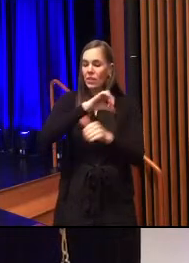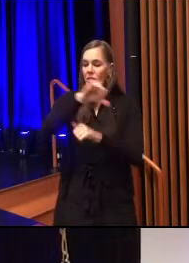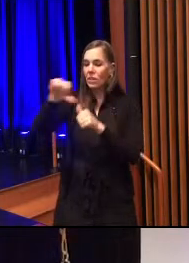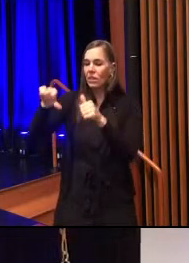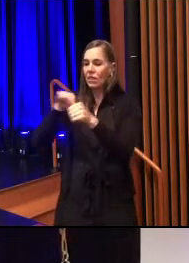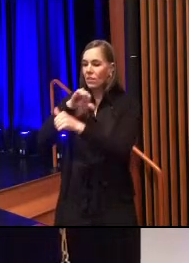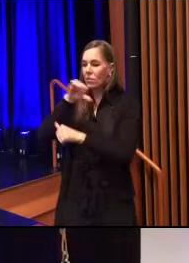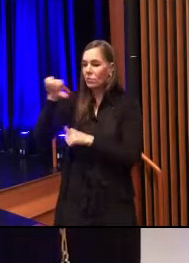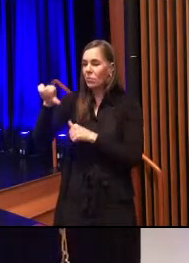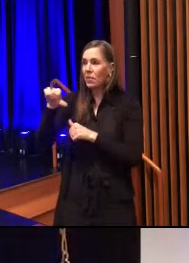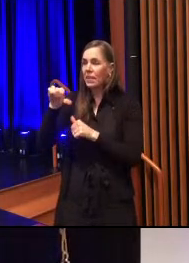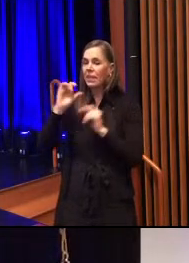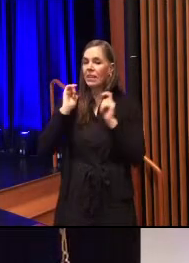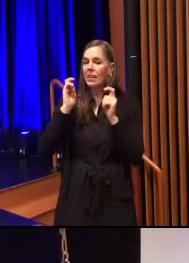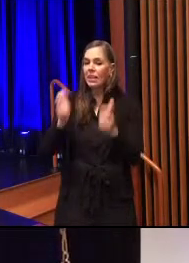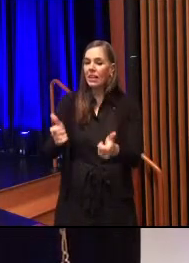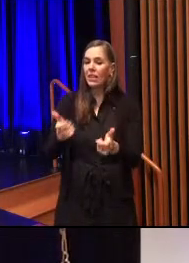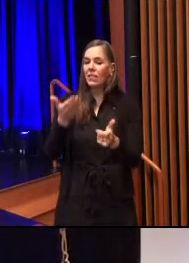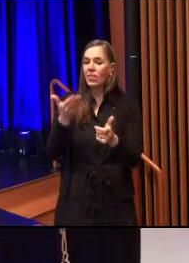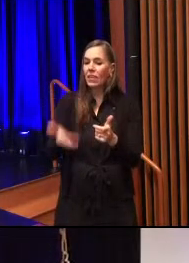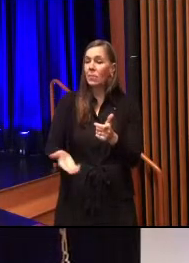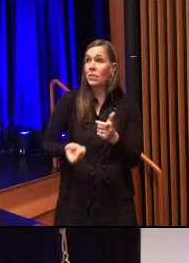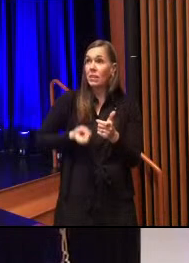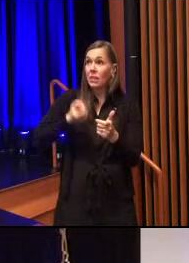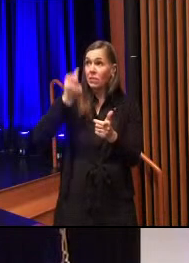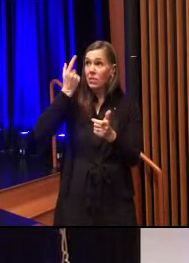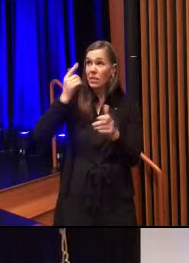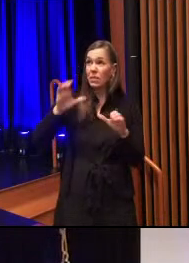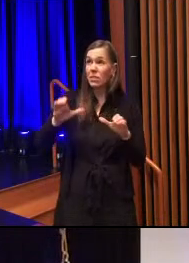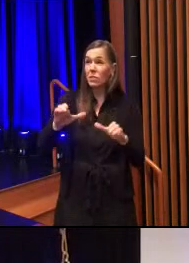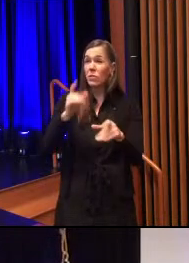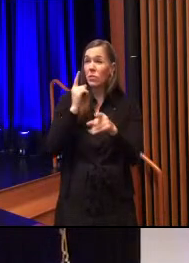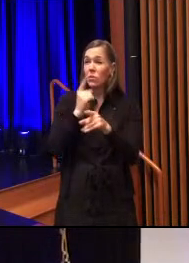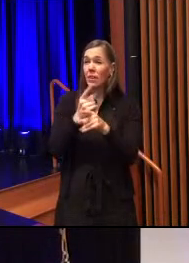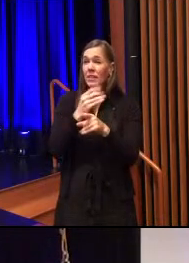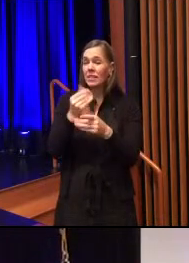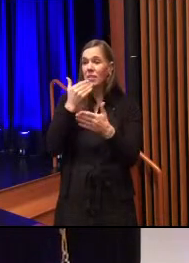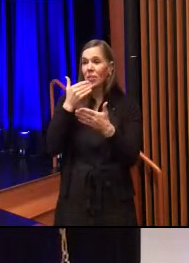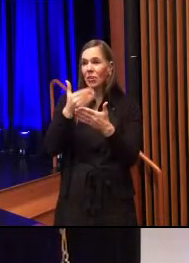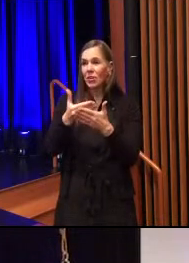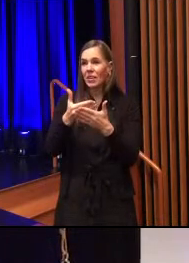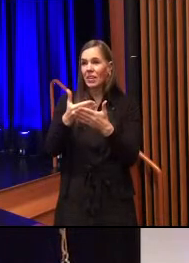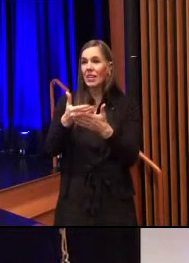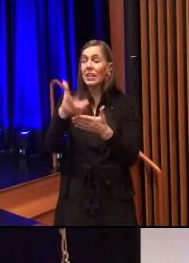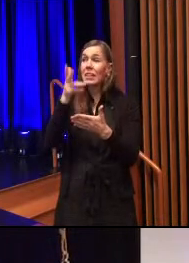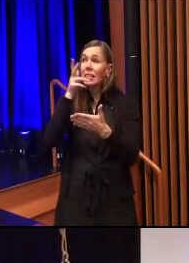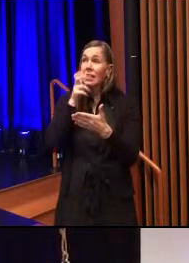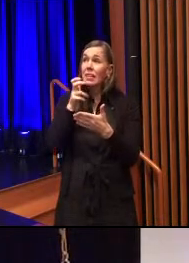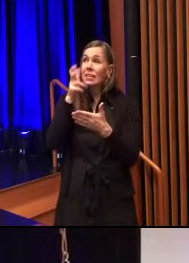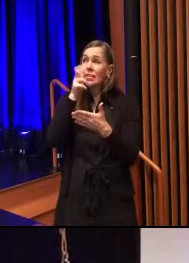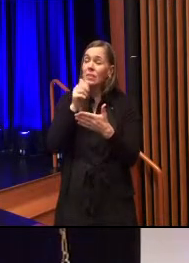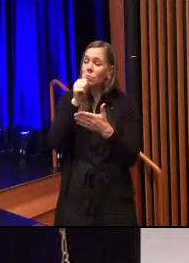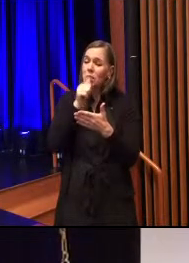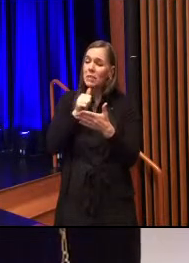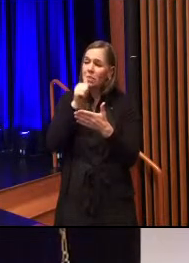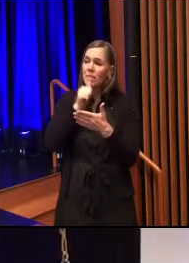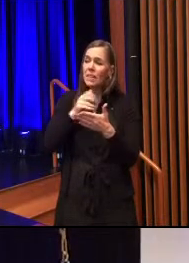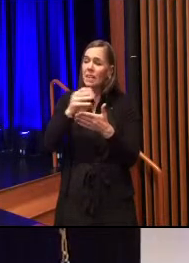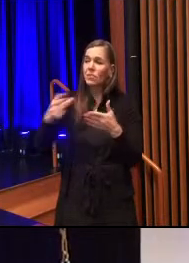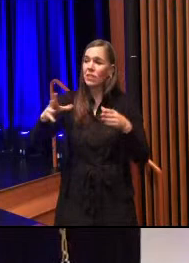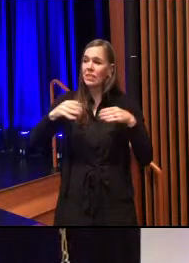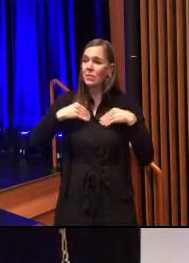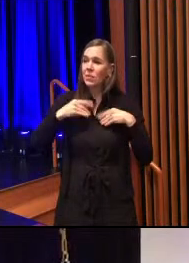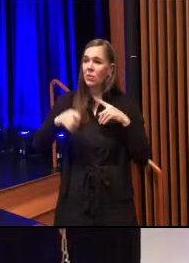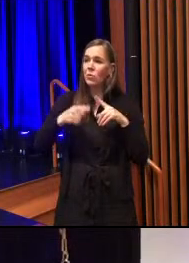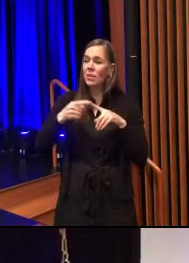Grant them and us the understanding to do what is right and good. Listen patiently and receptively